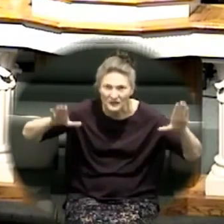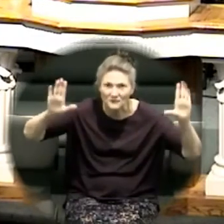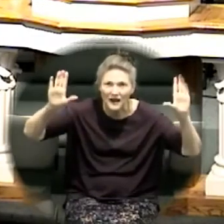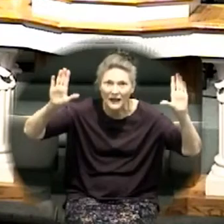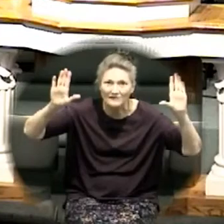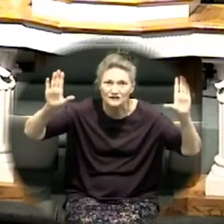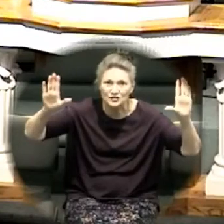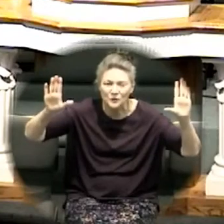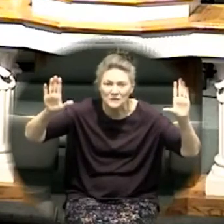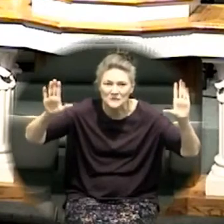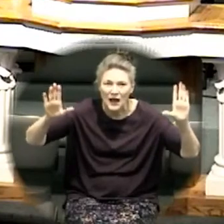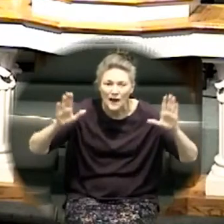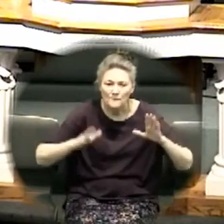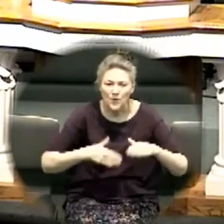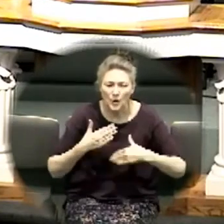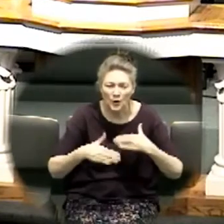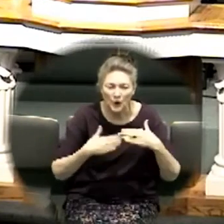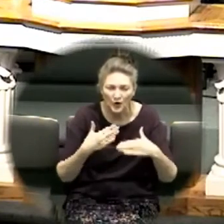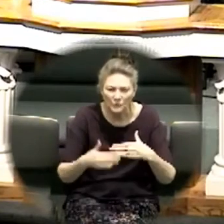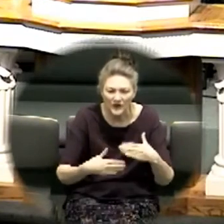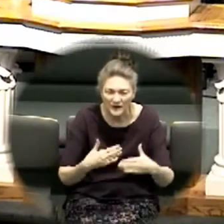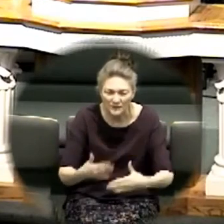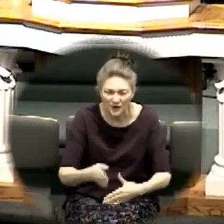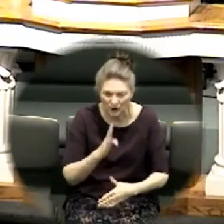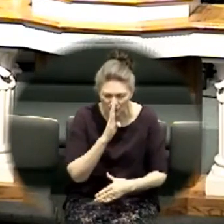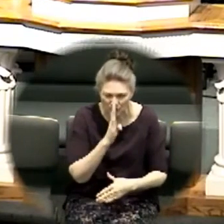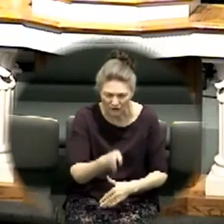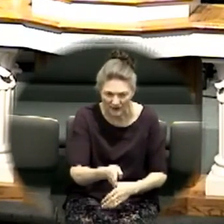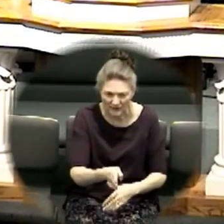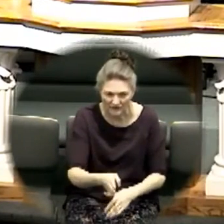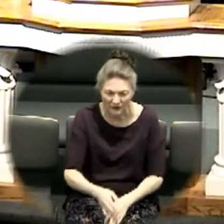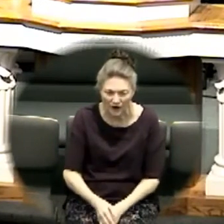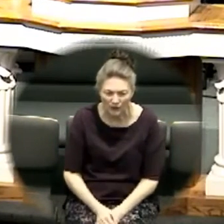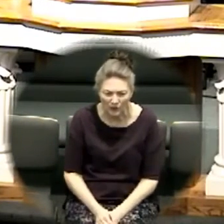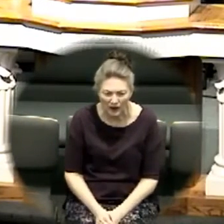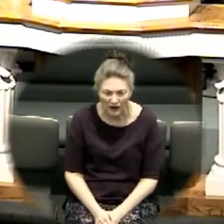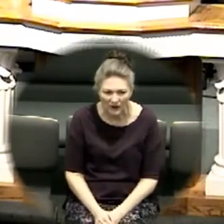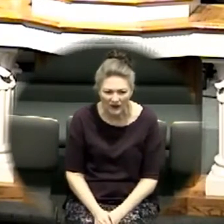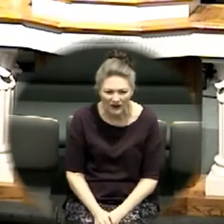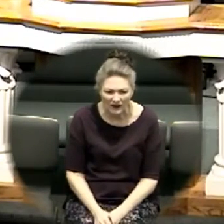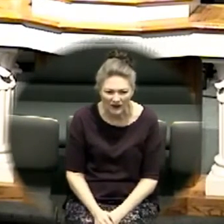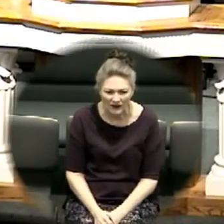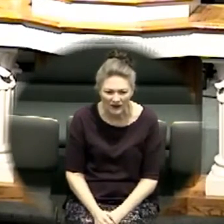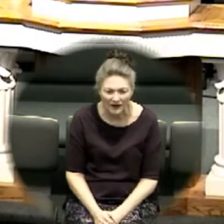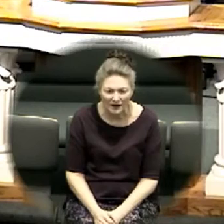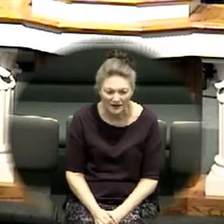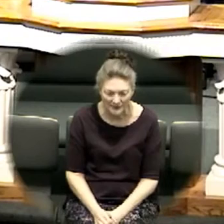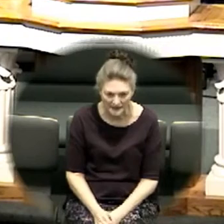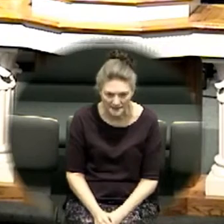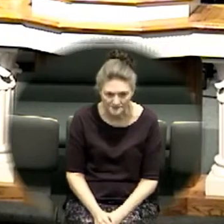life to the moving moving world